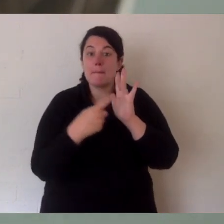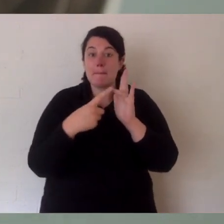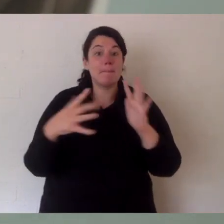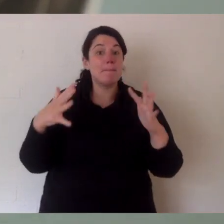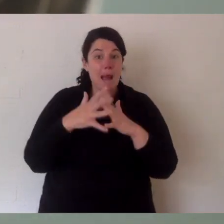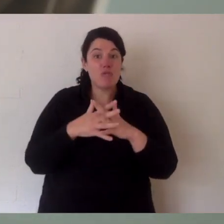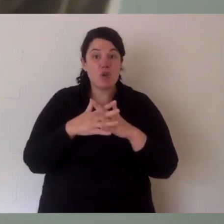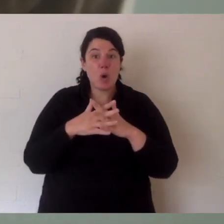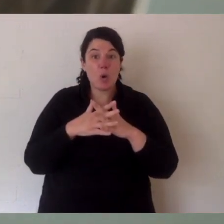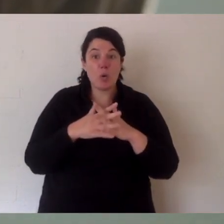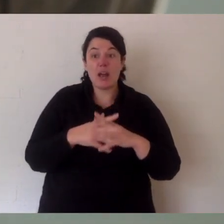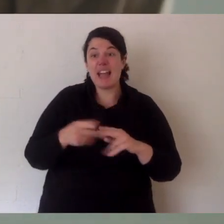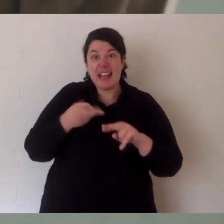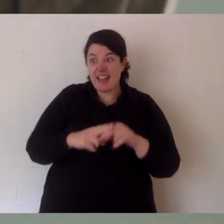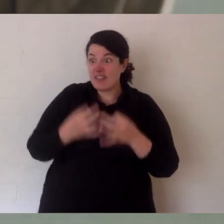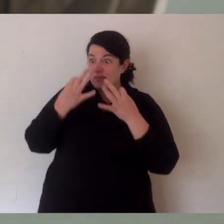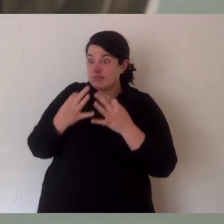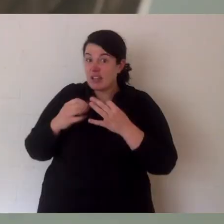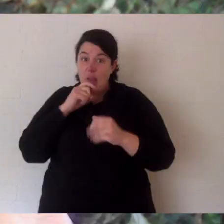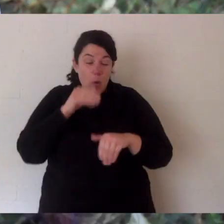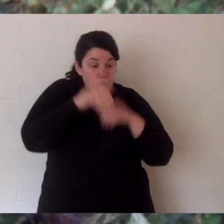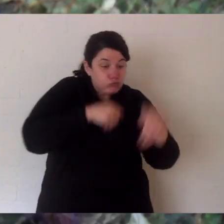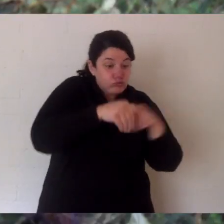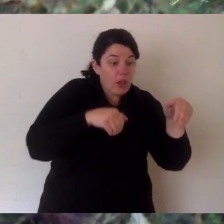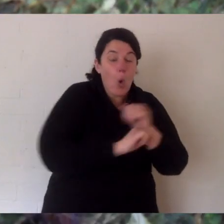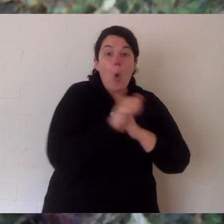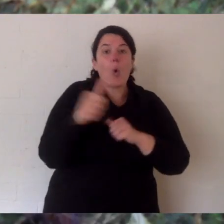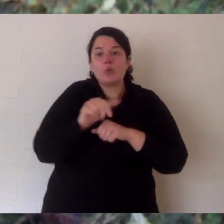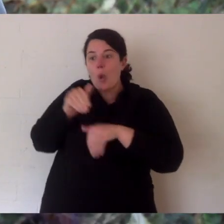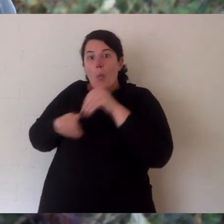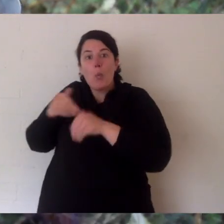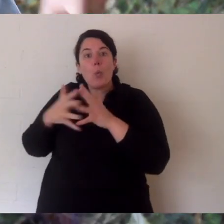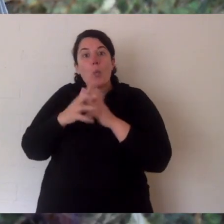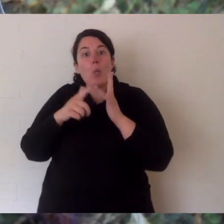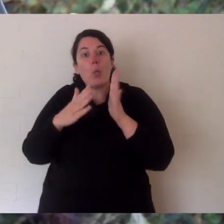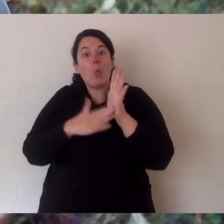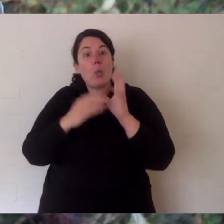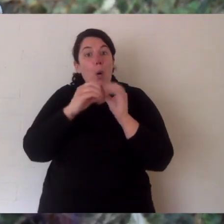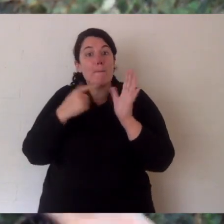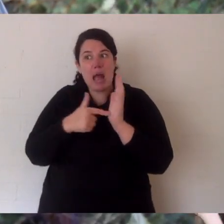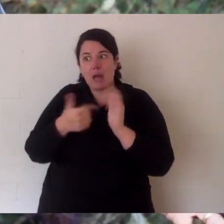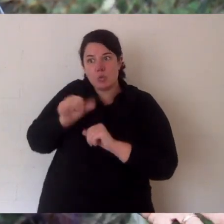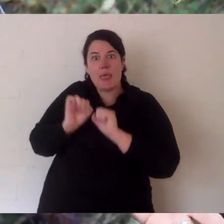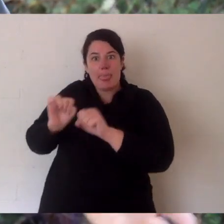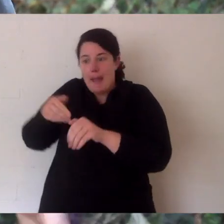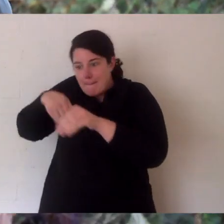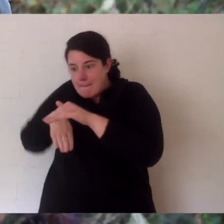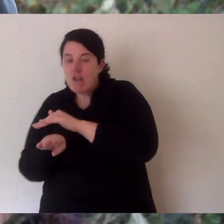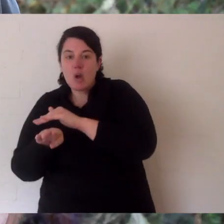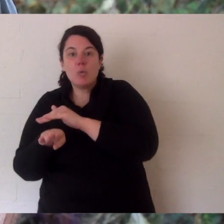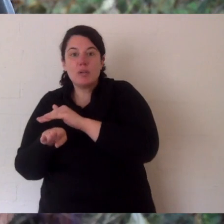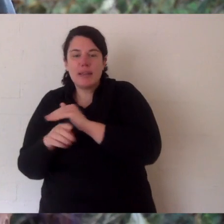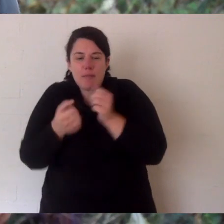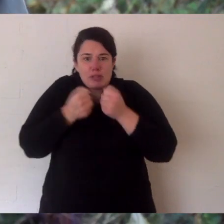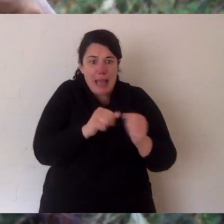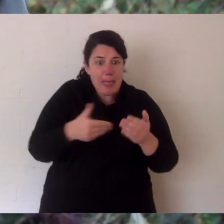They live in burrows, hollow logs, they'll even use old wombat burrows. If they don't have a burrow they can dig their own but they keep